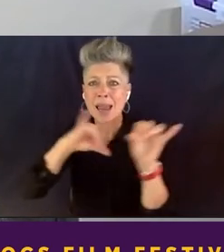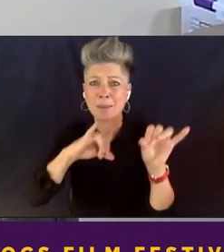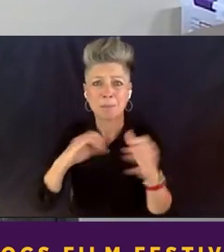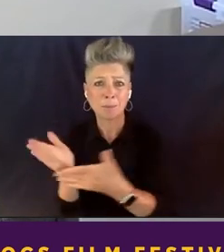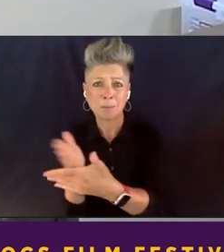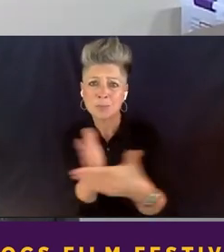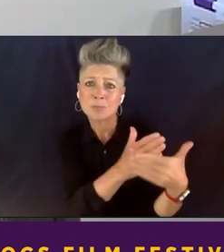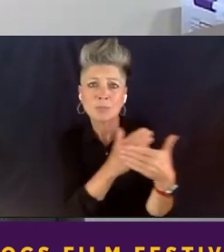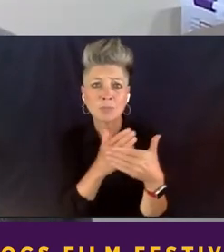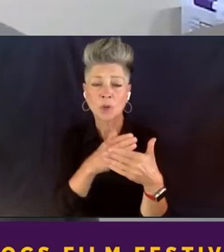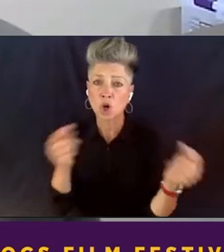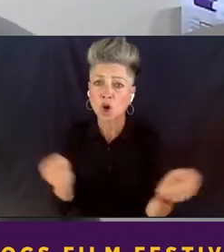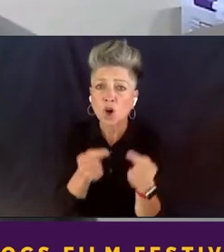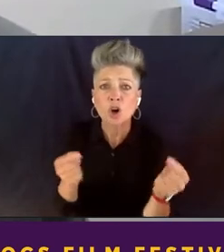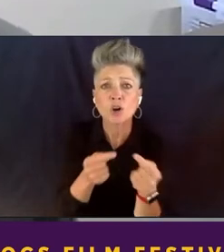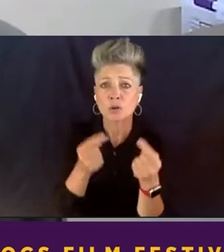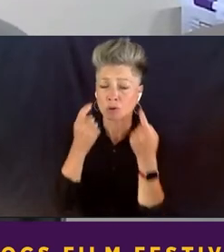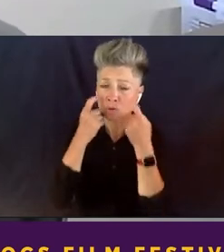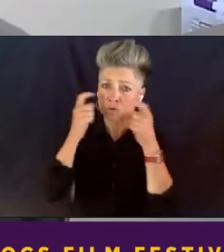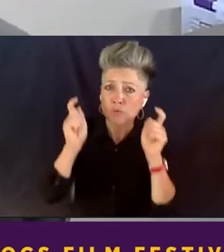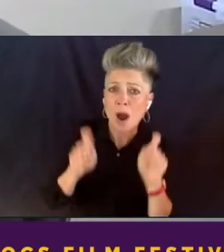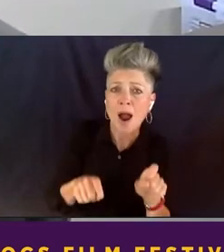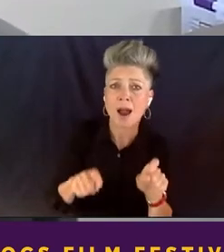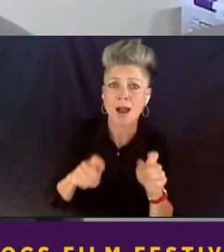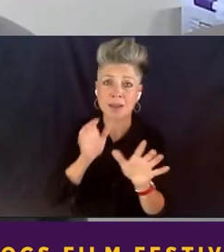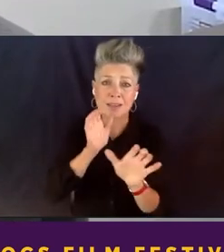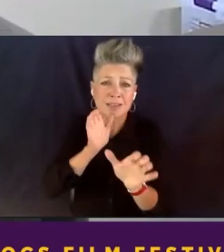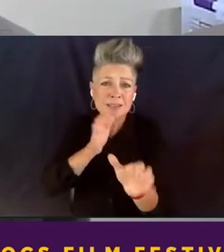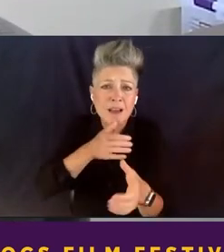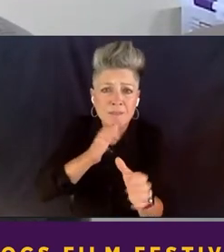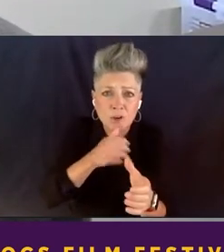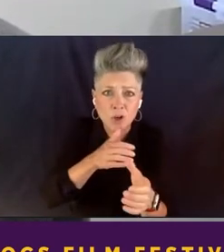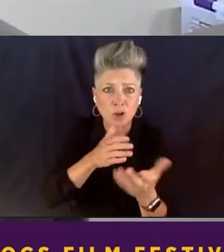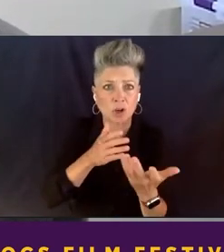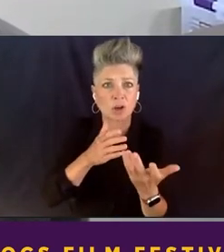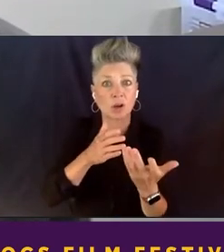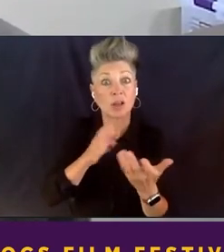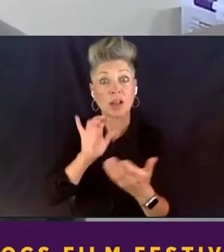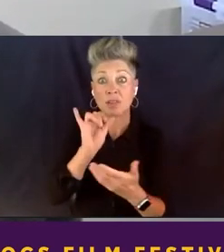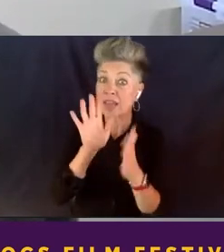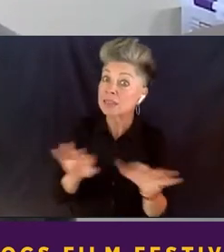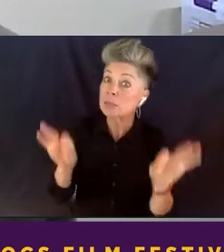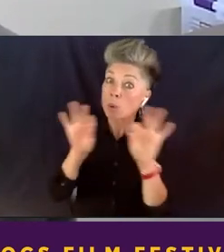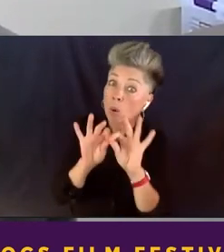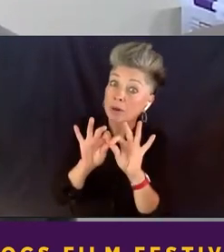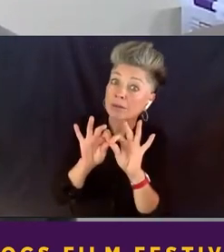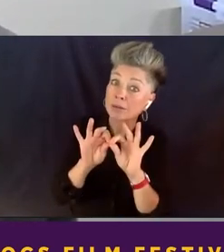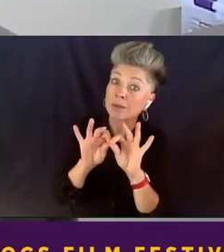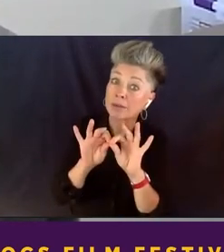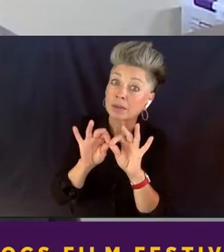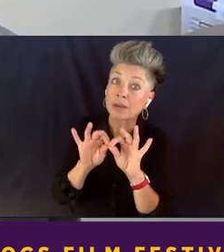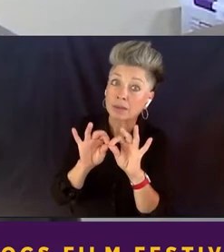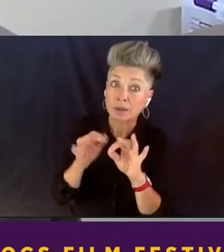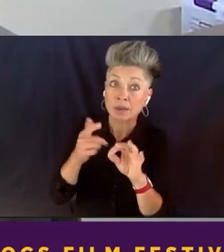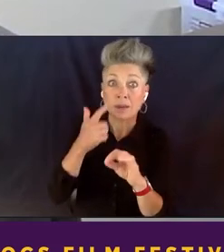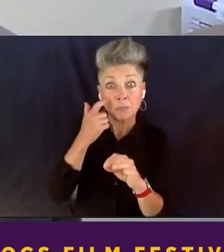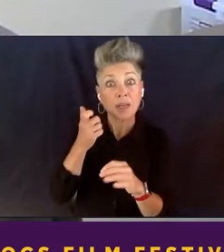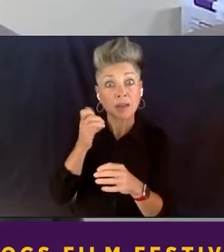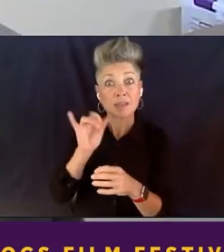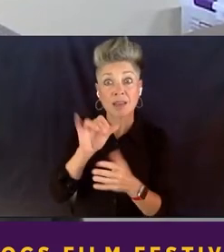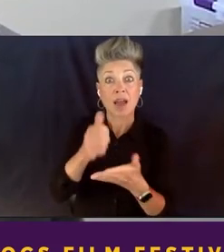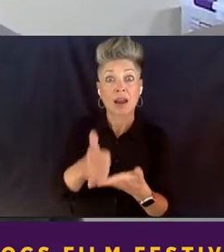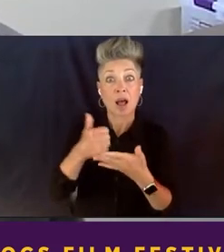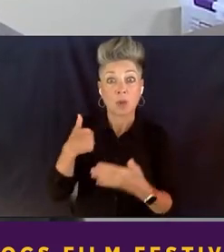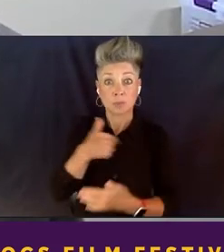suffer as a result of tragedy. So that is an important ingredient because it sets the stage for us to understand